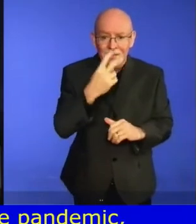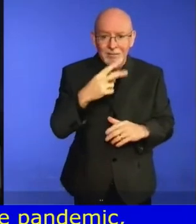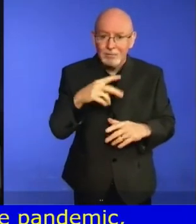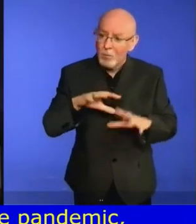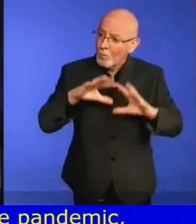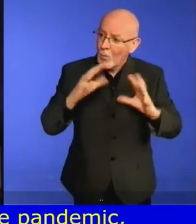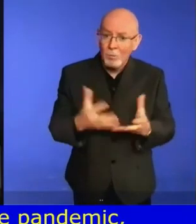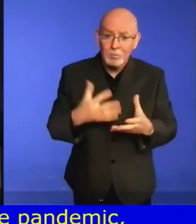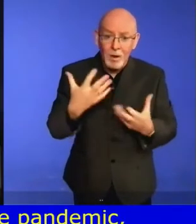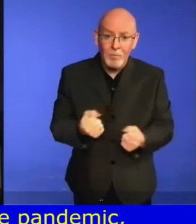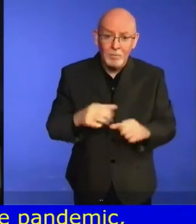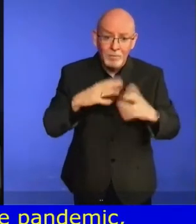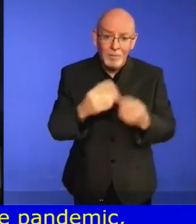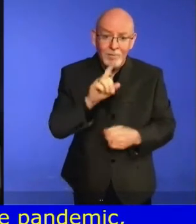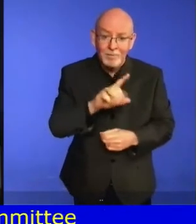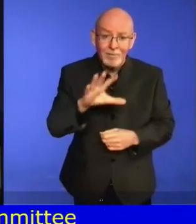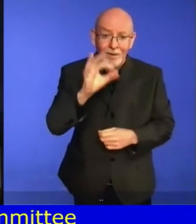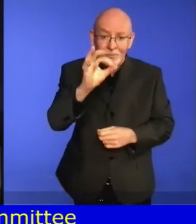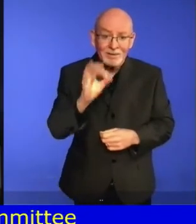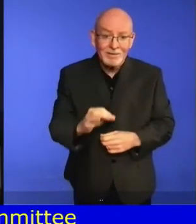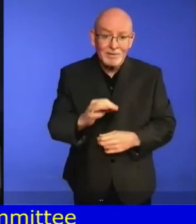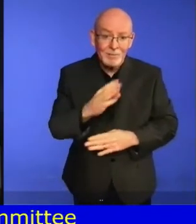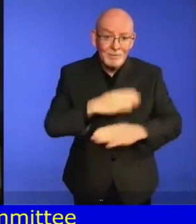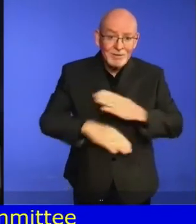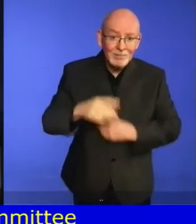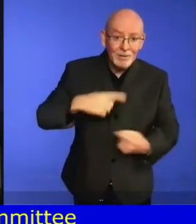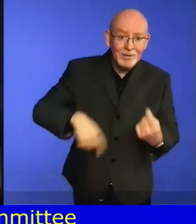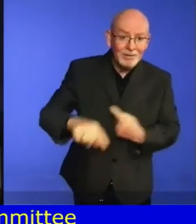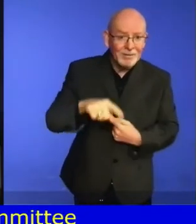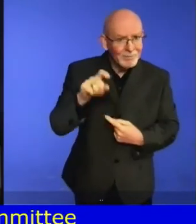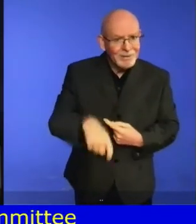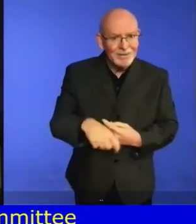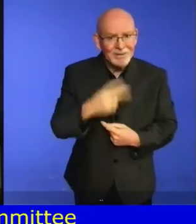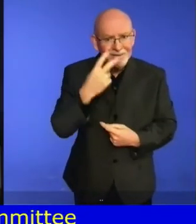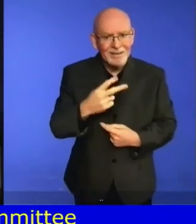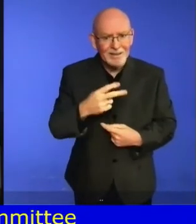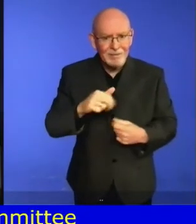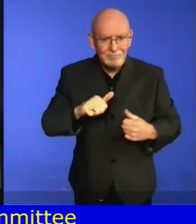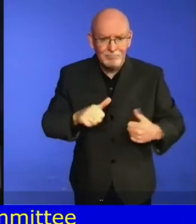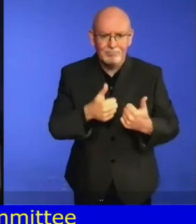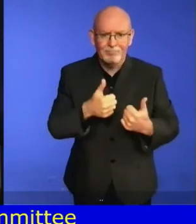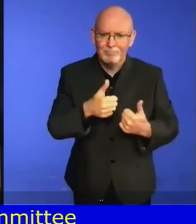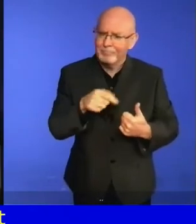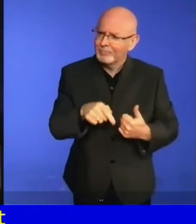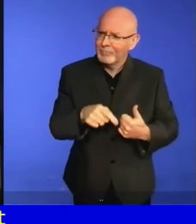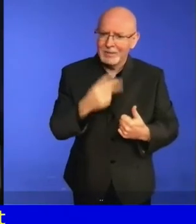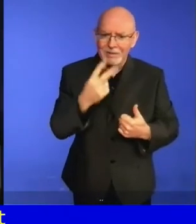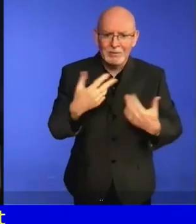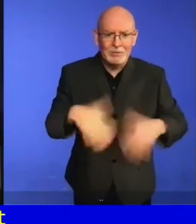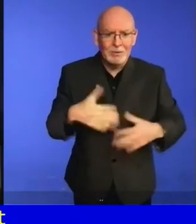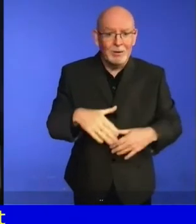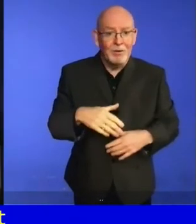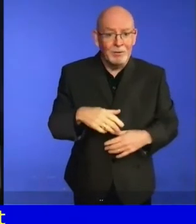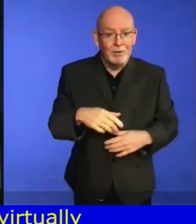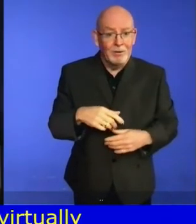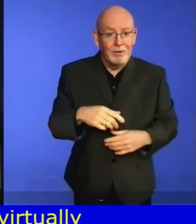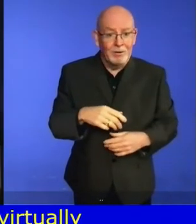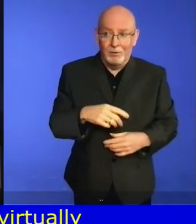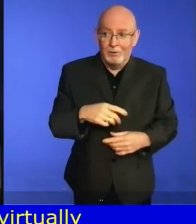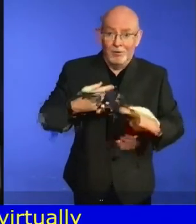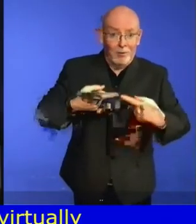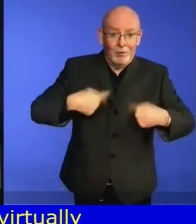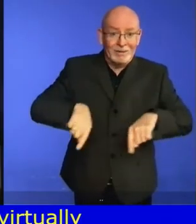occasions. Comprehensive information about the session and pre-sessions is available in the Committee's webpage.